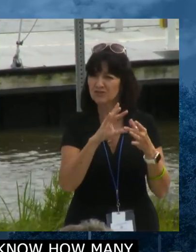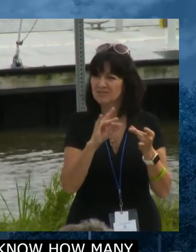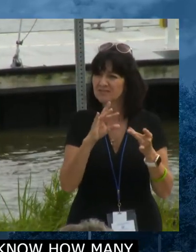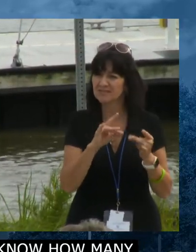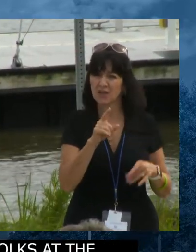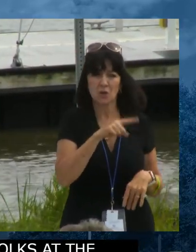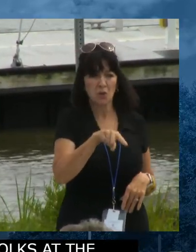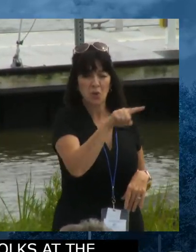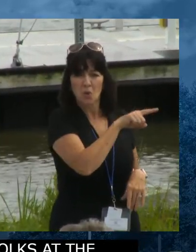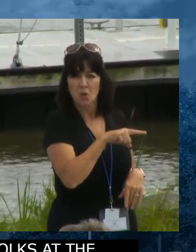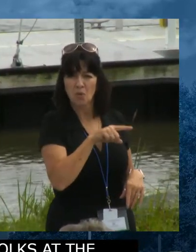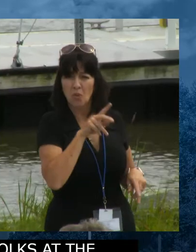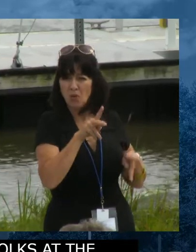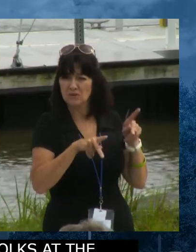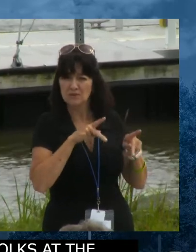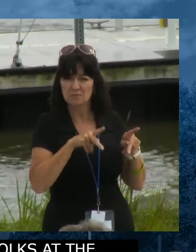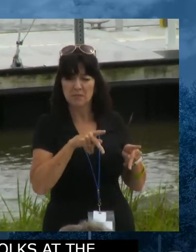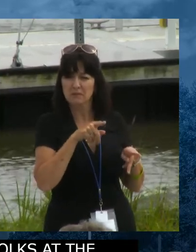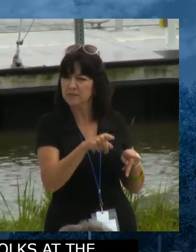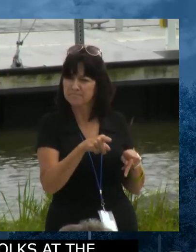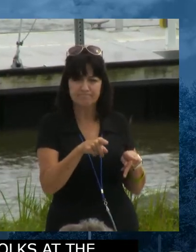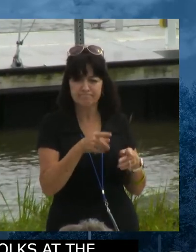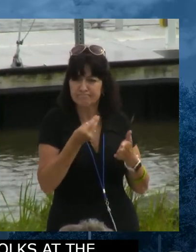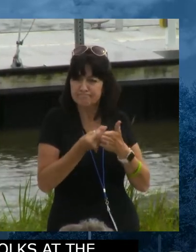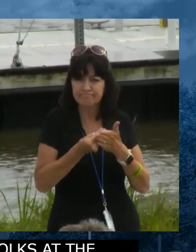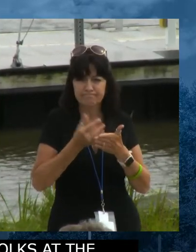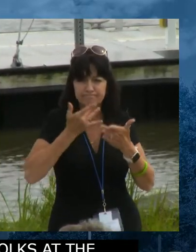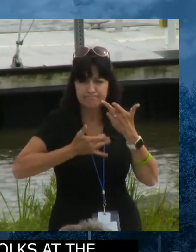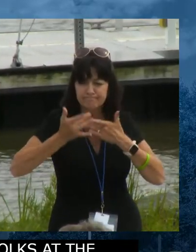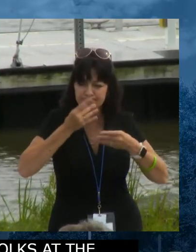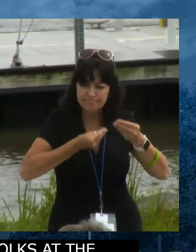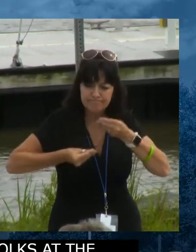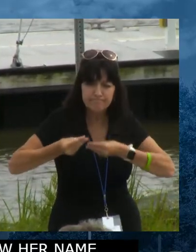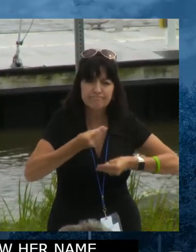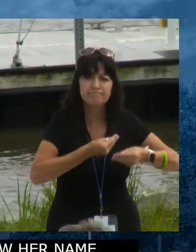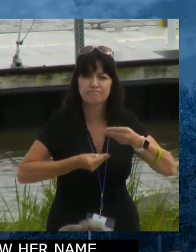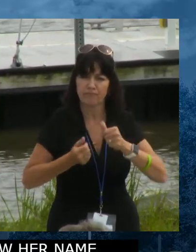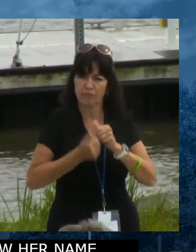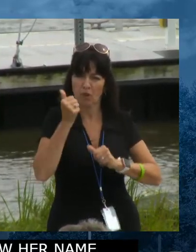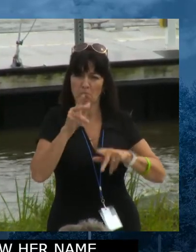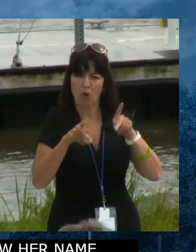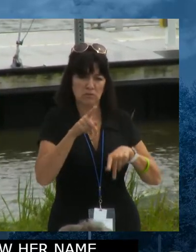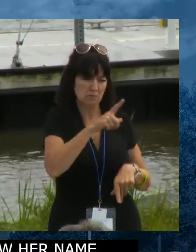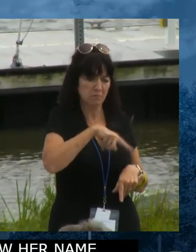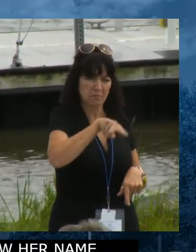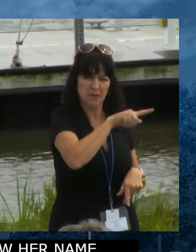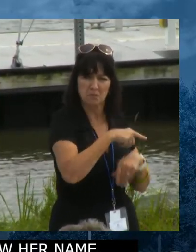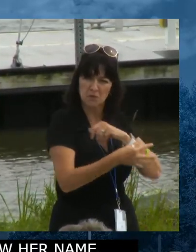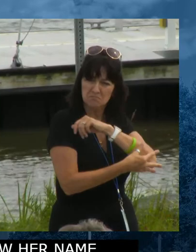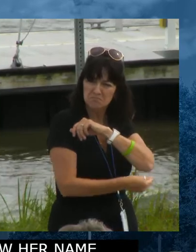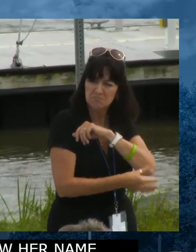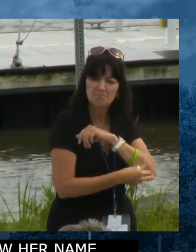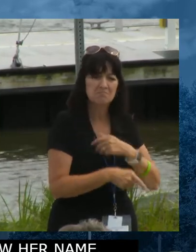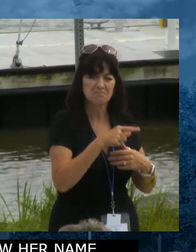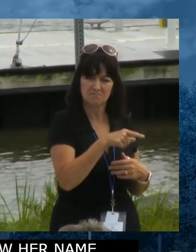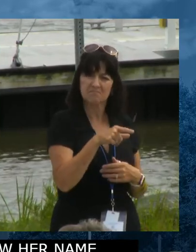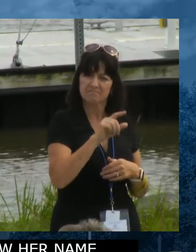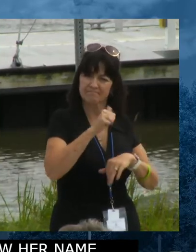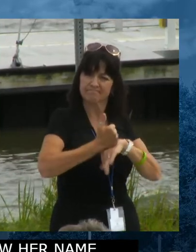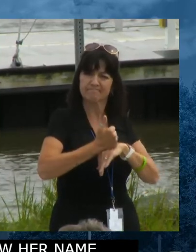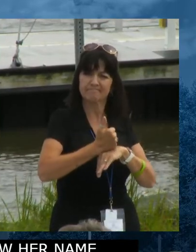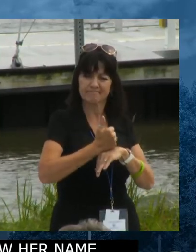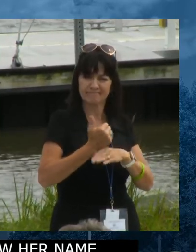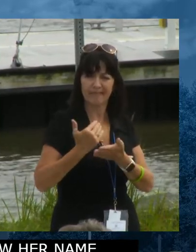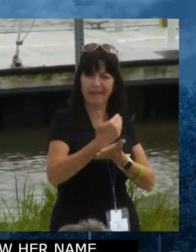in just as great a need. She's on a very fixed income. Most of the people there are on that fixed income. You've got folks that are